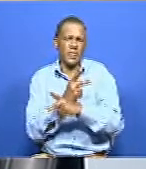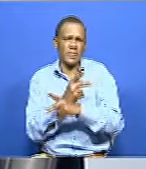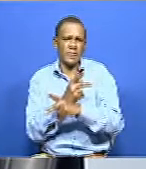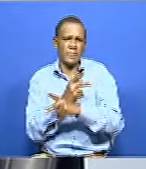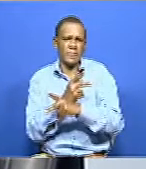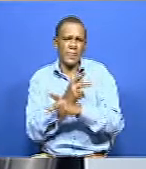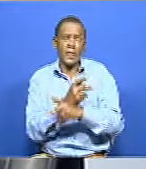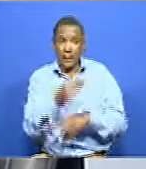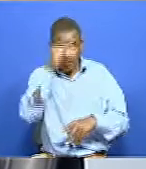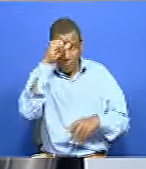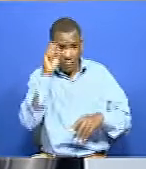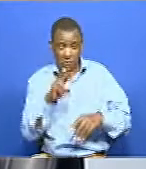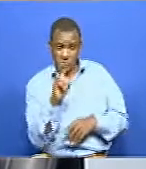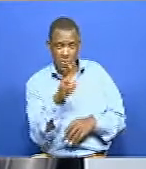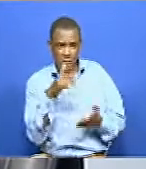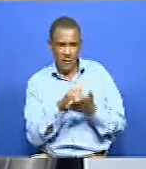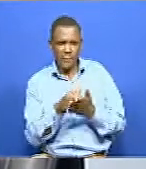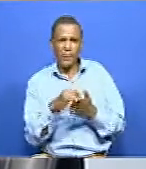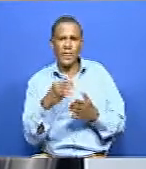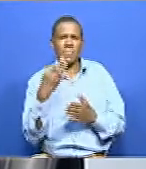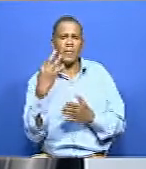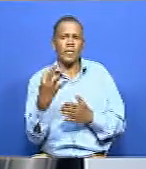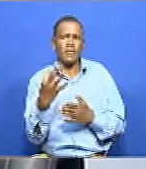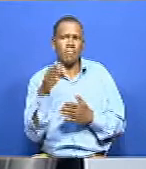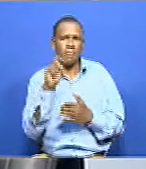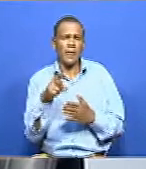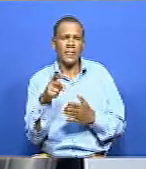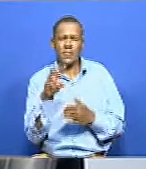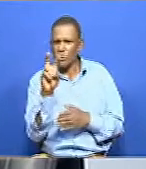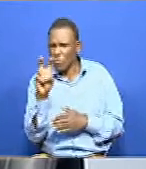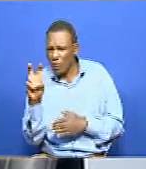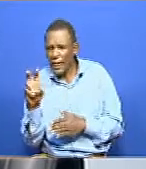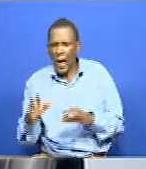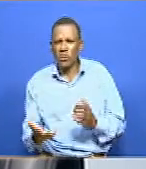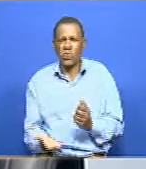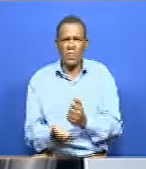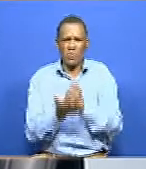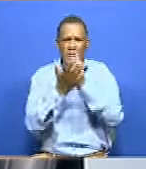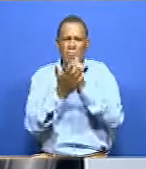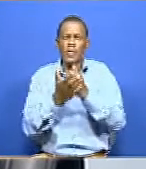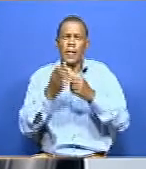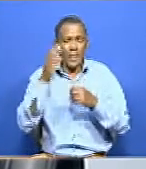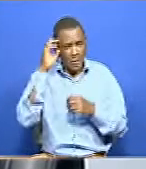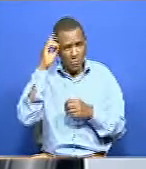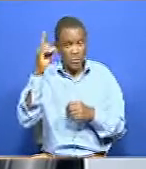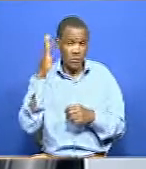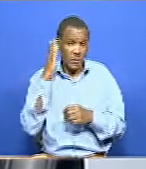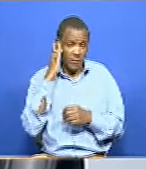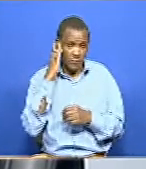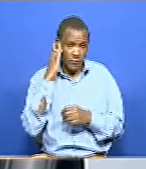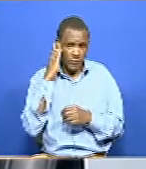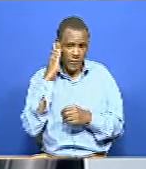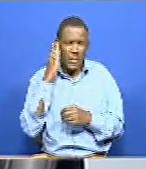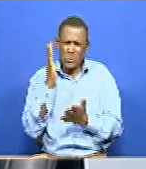look more into that. That way we need to invest more into education, deaf education. There has been a complaint that there's low